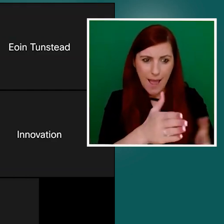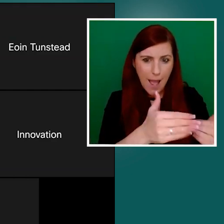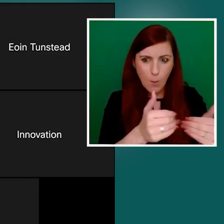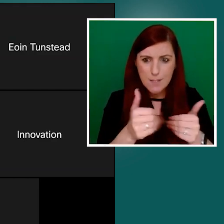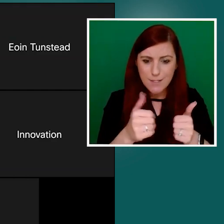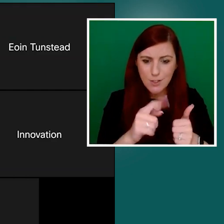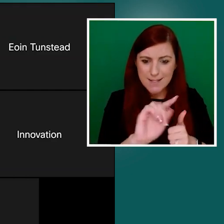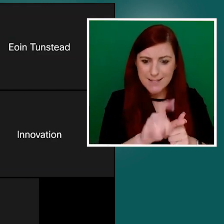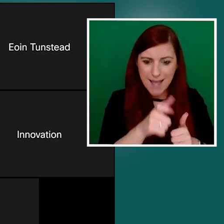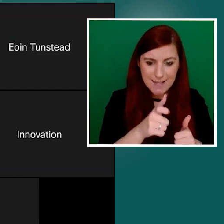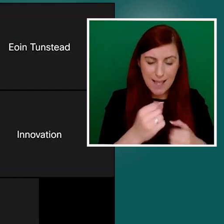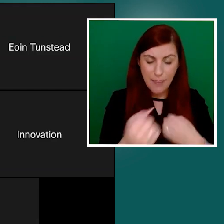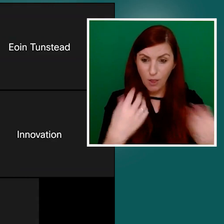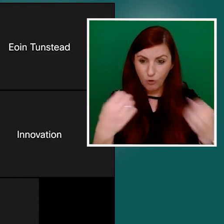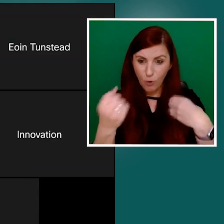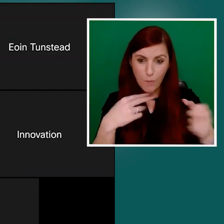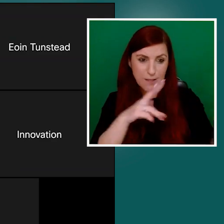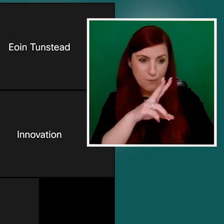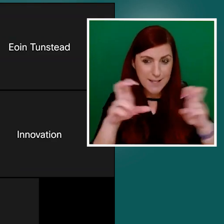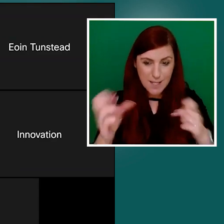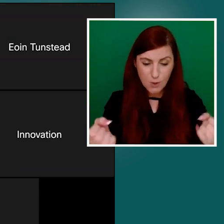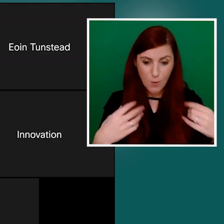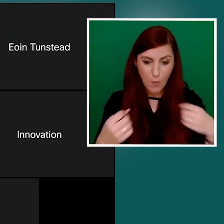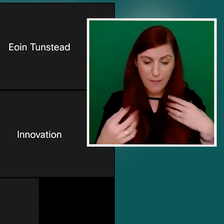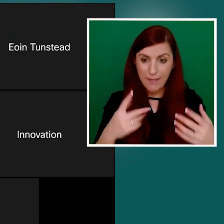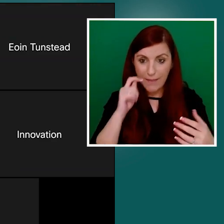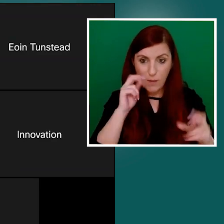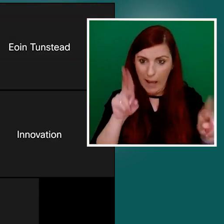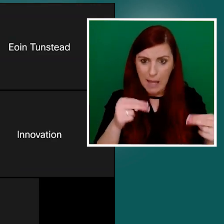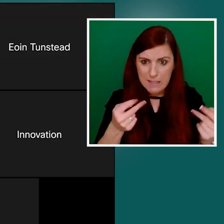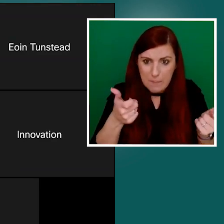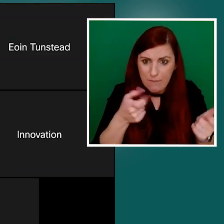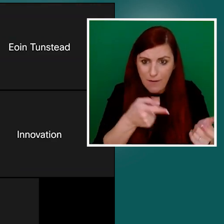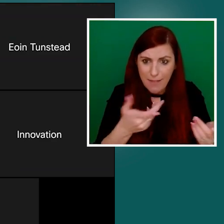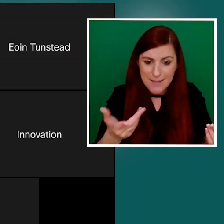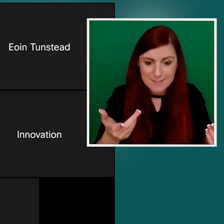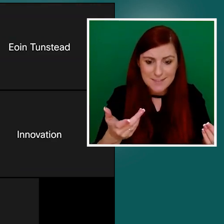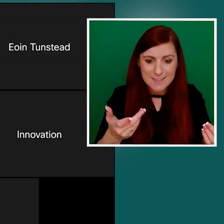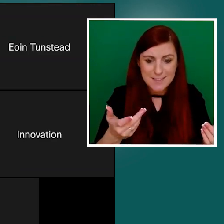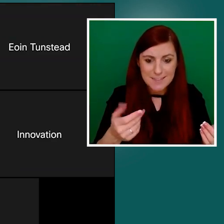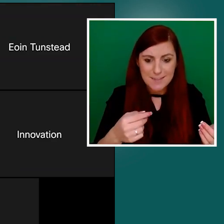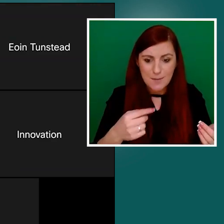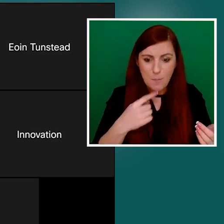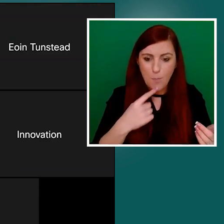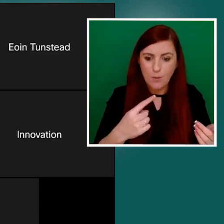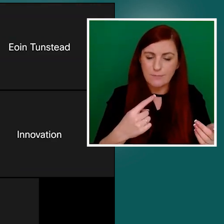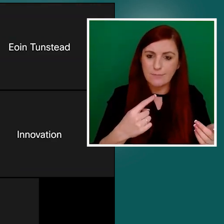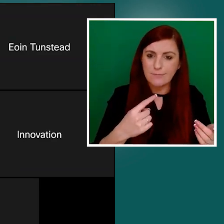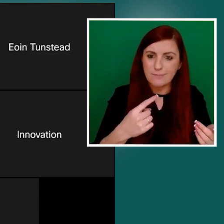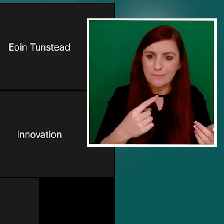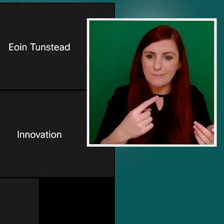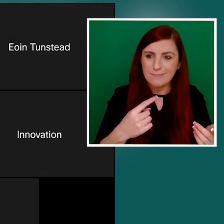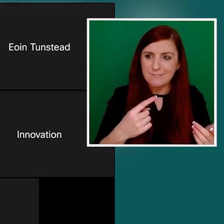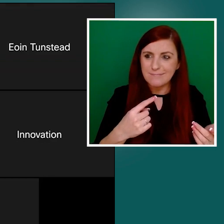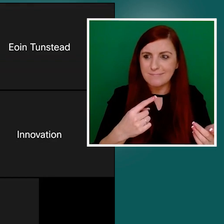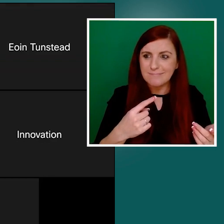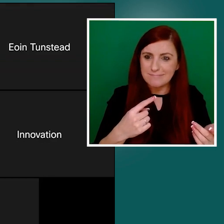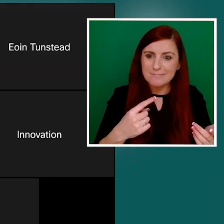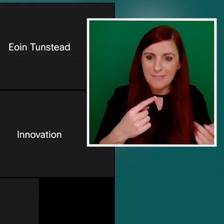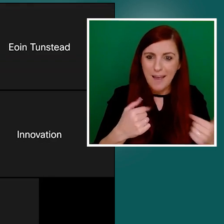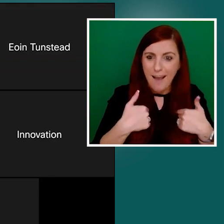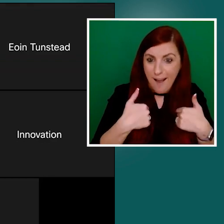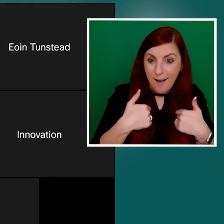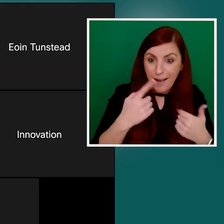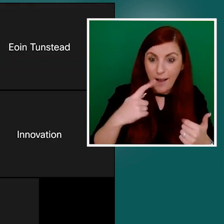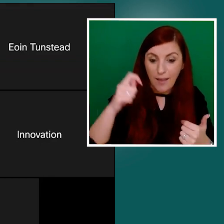into plain English. And it's, I think, with a lot of assistance from NALA, we've actually been, I think, quite successful